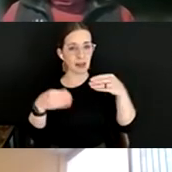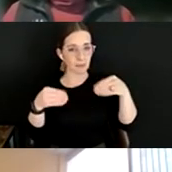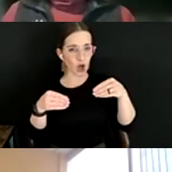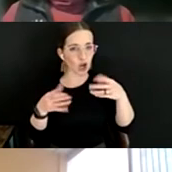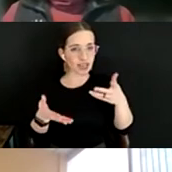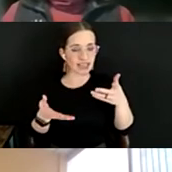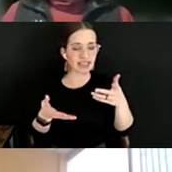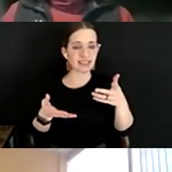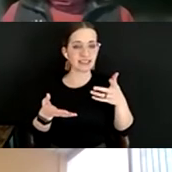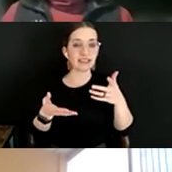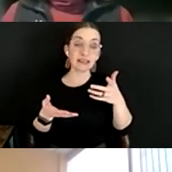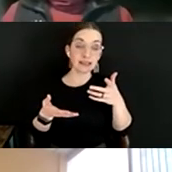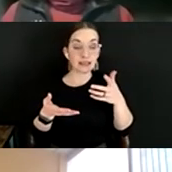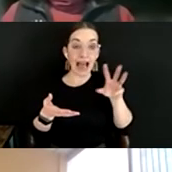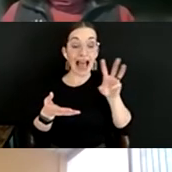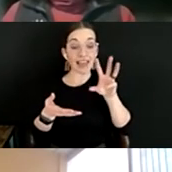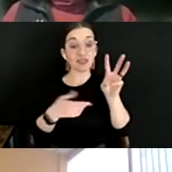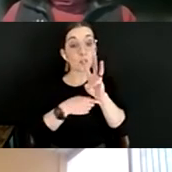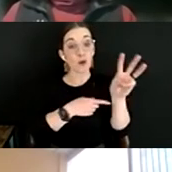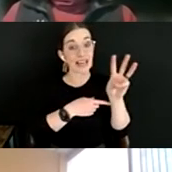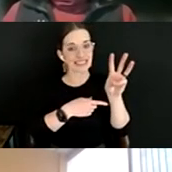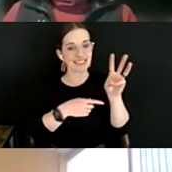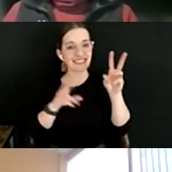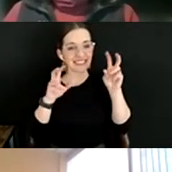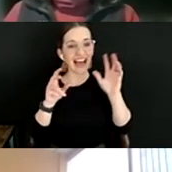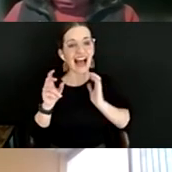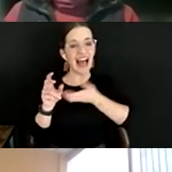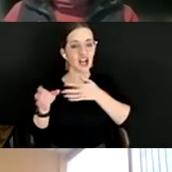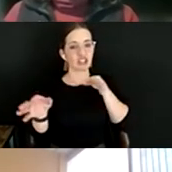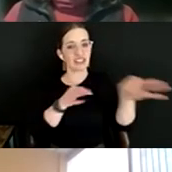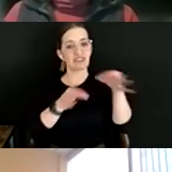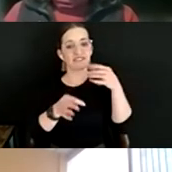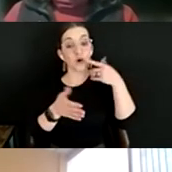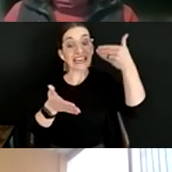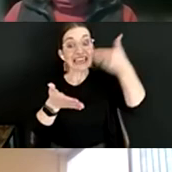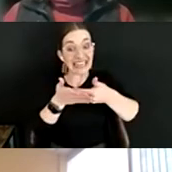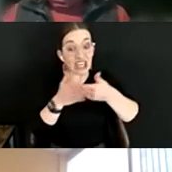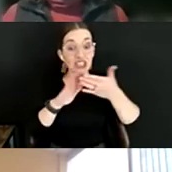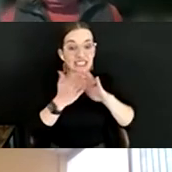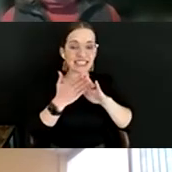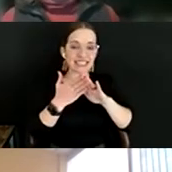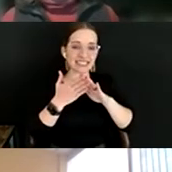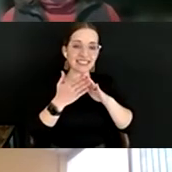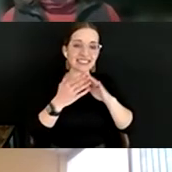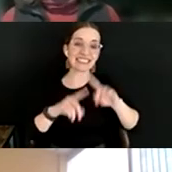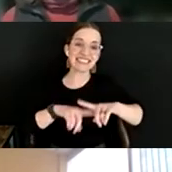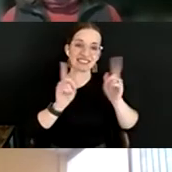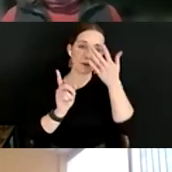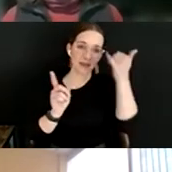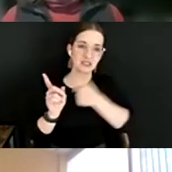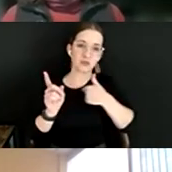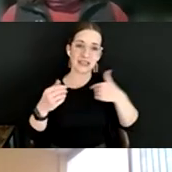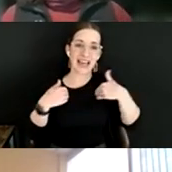aren't our our definition of near cities is very different, because we have big geographic empty